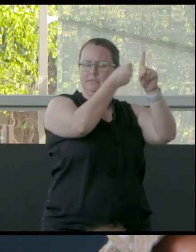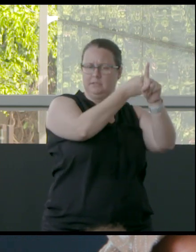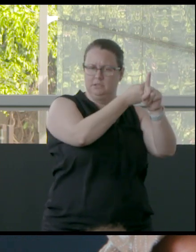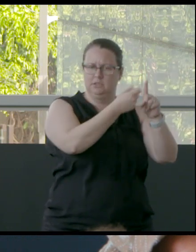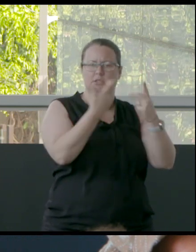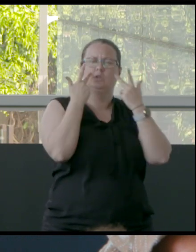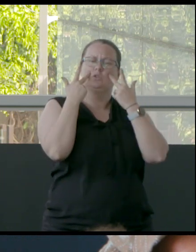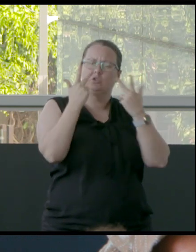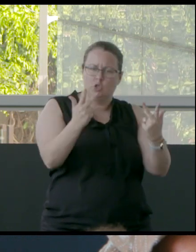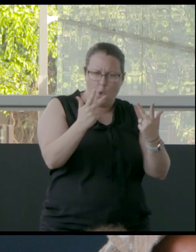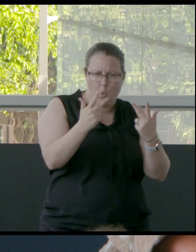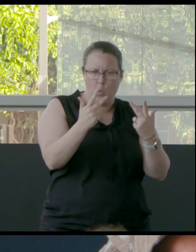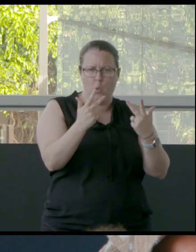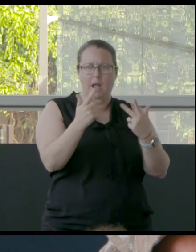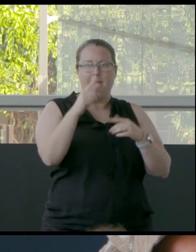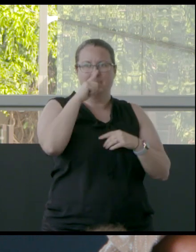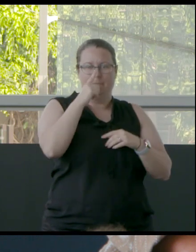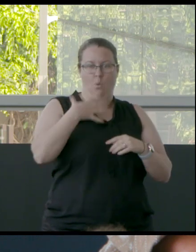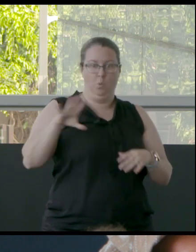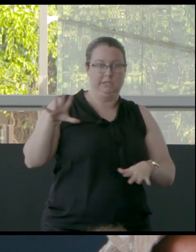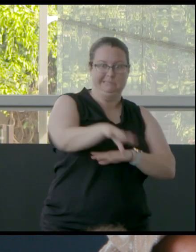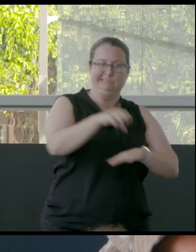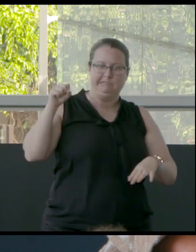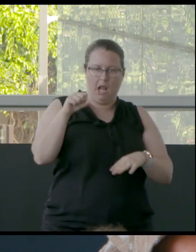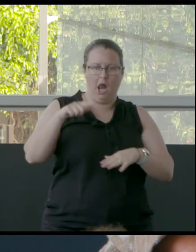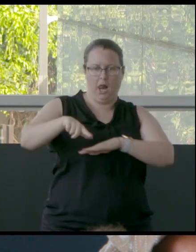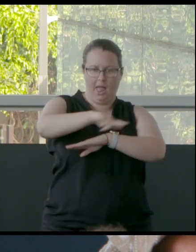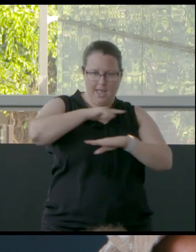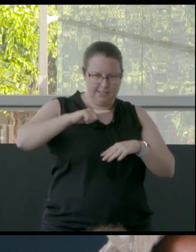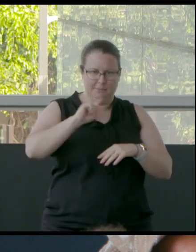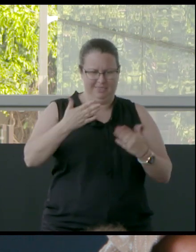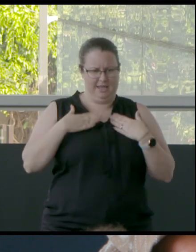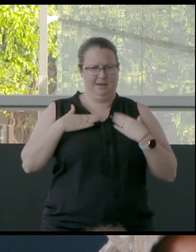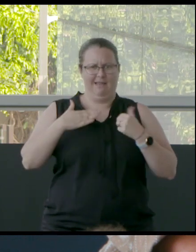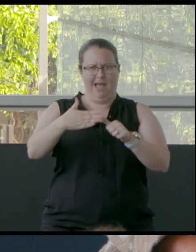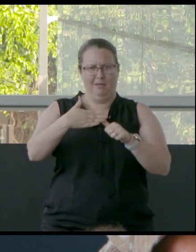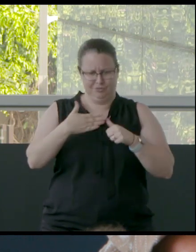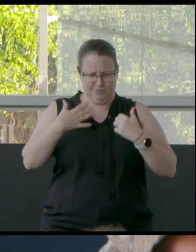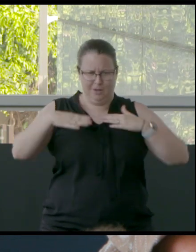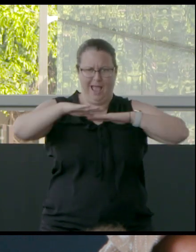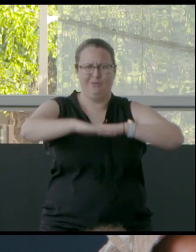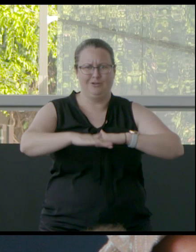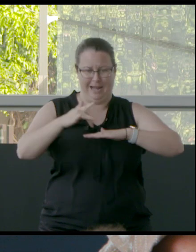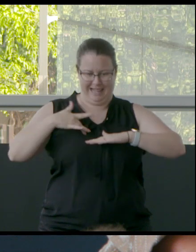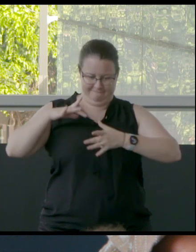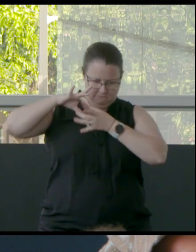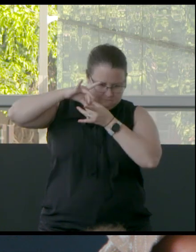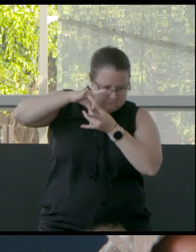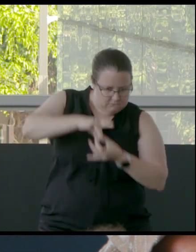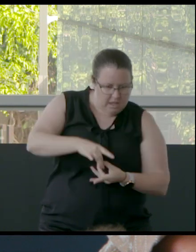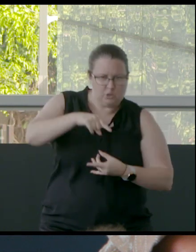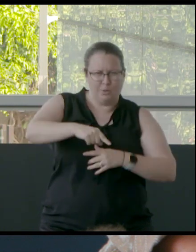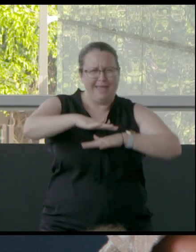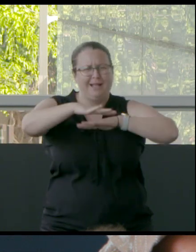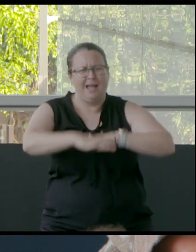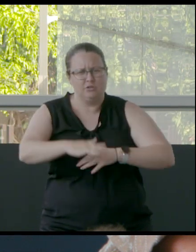agenda for land, for Aboriginal people, and to be able to live on country, has a huge